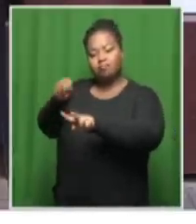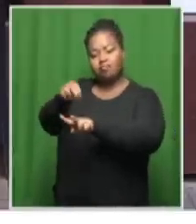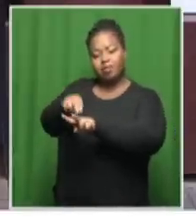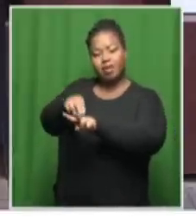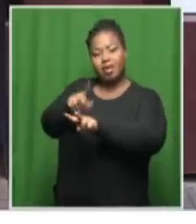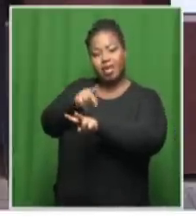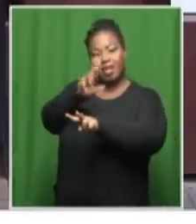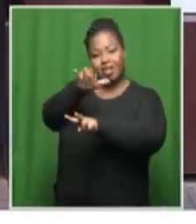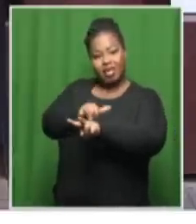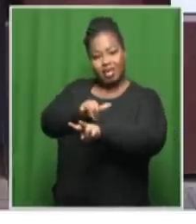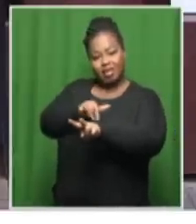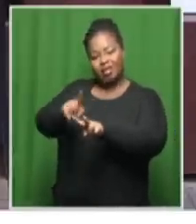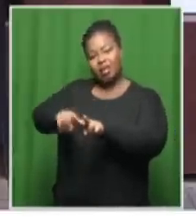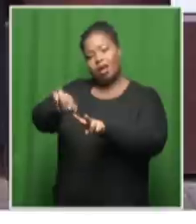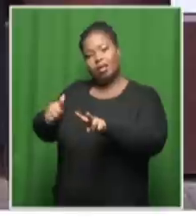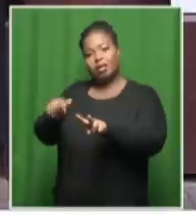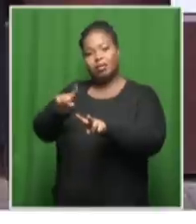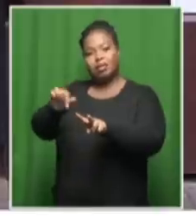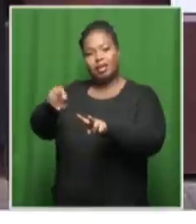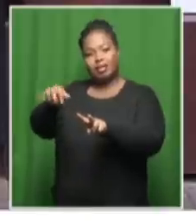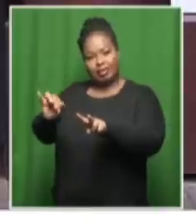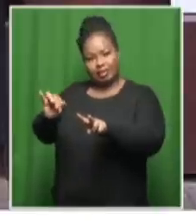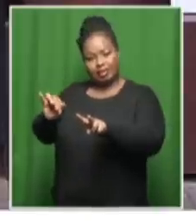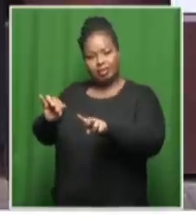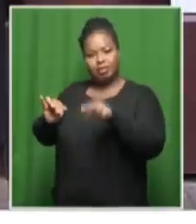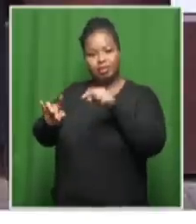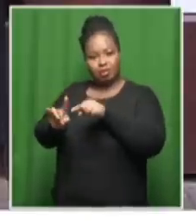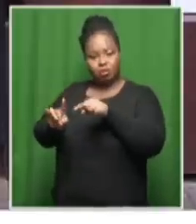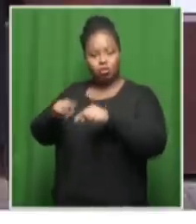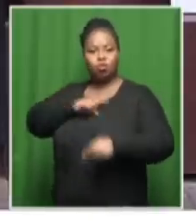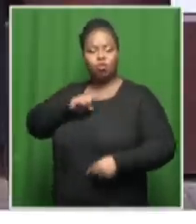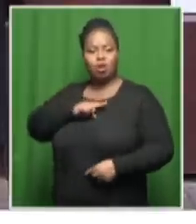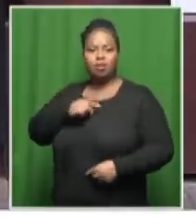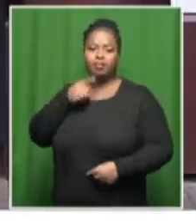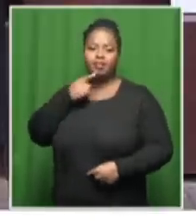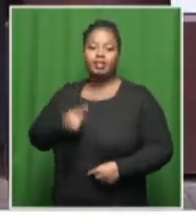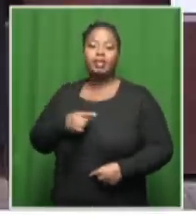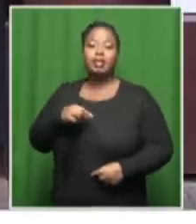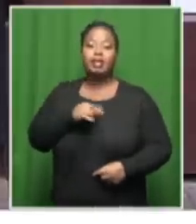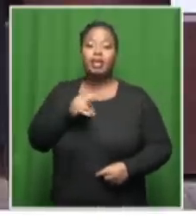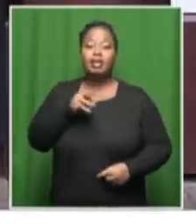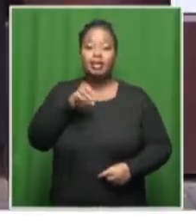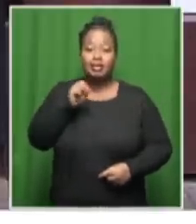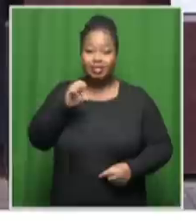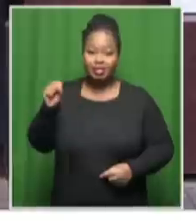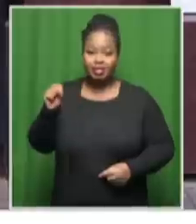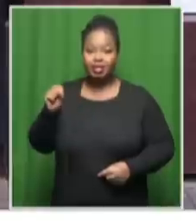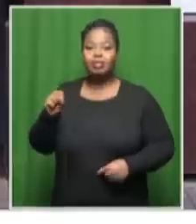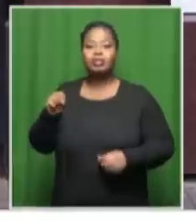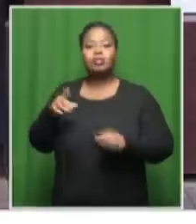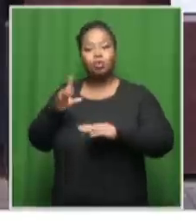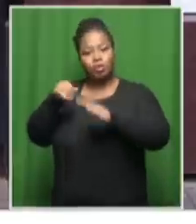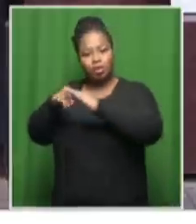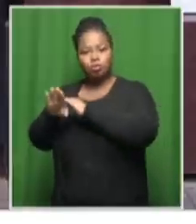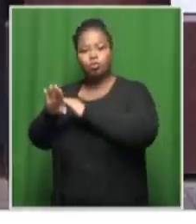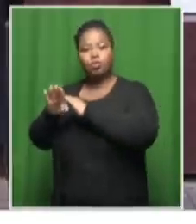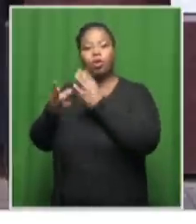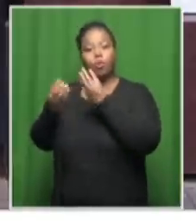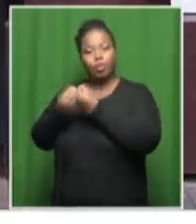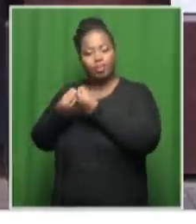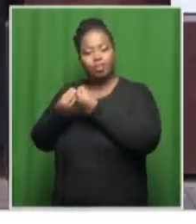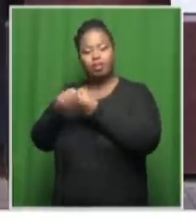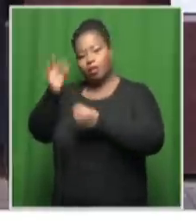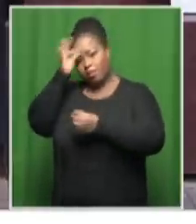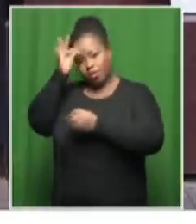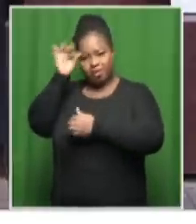Kumalo and the other, Zandi Kumalo, on the basis that Gladness Kumalo had travelled with the police back